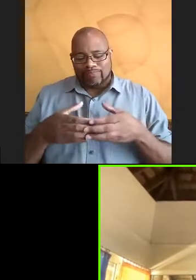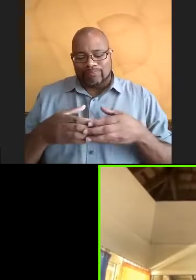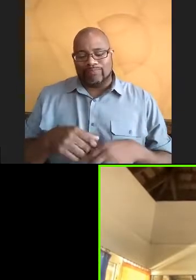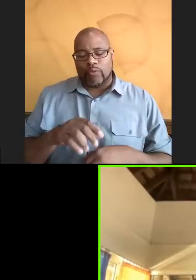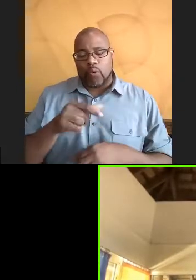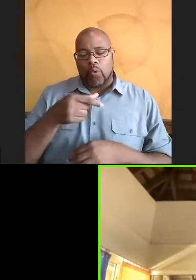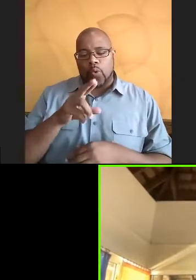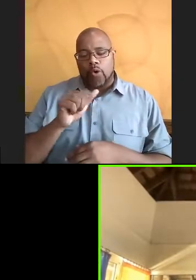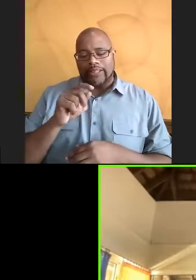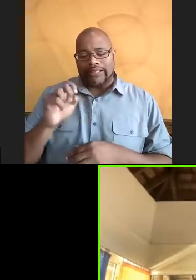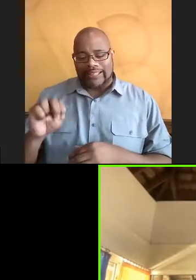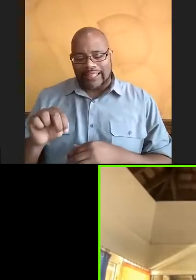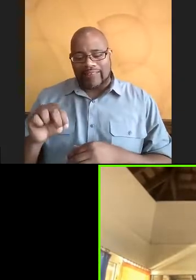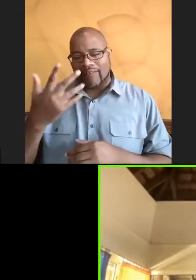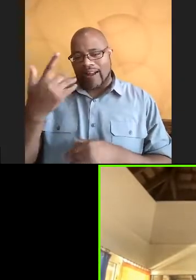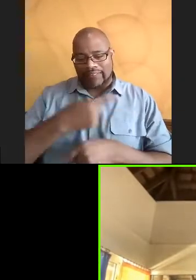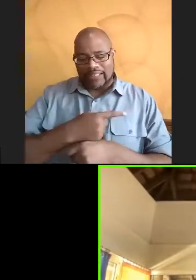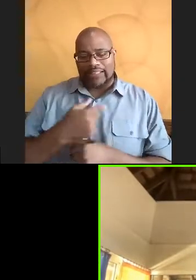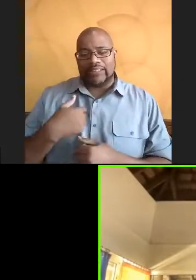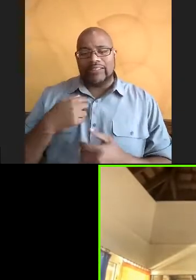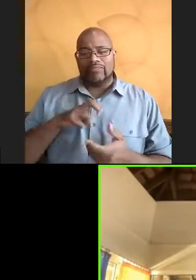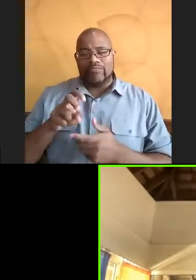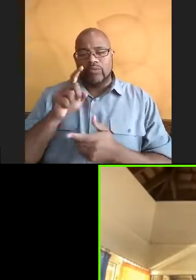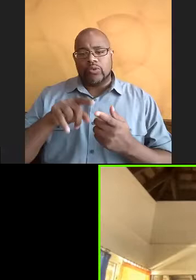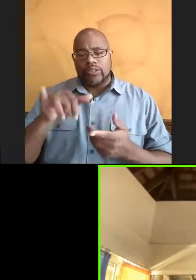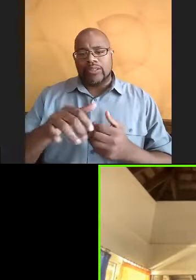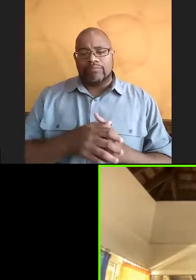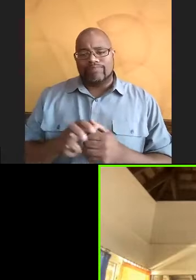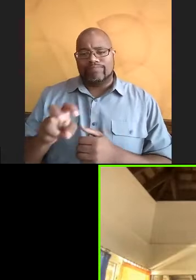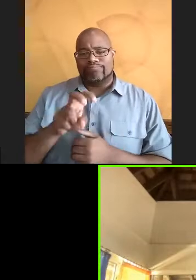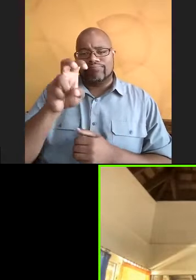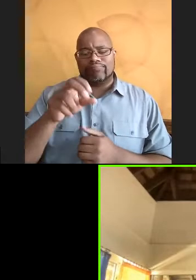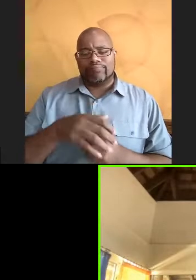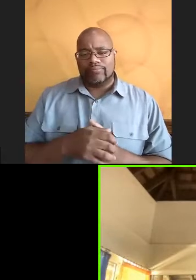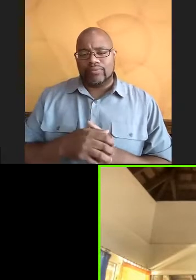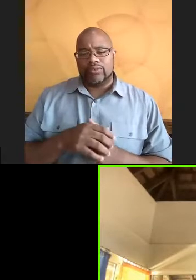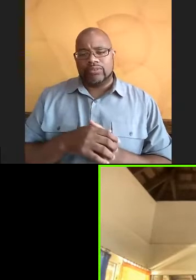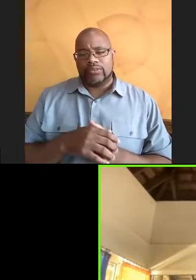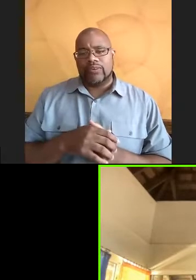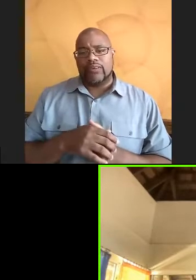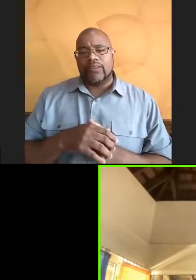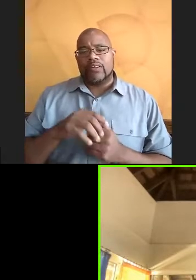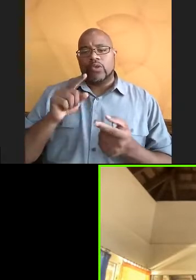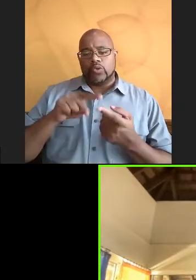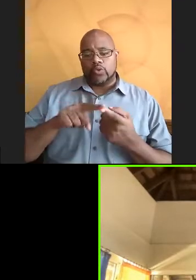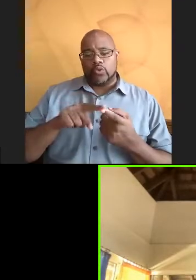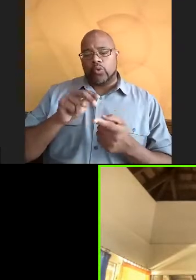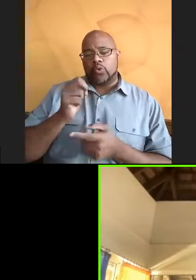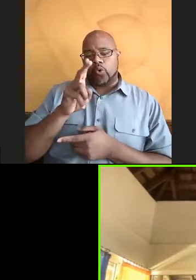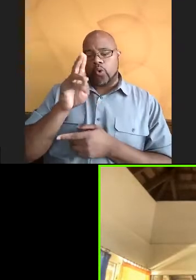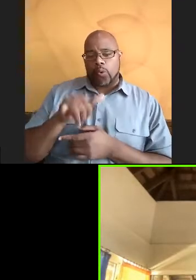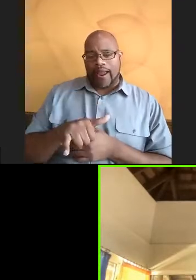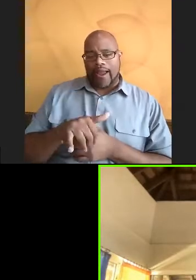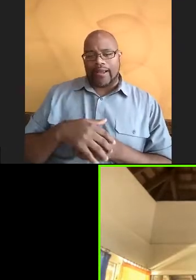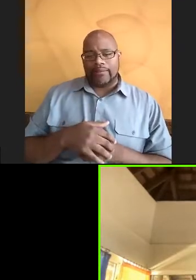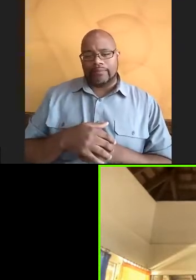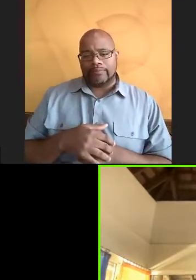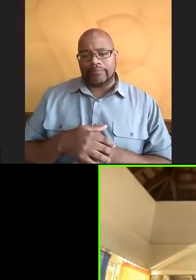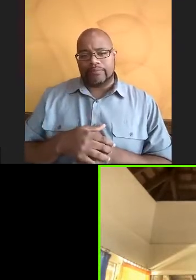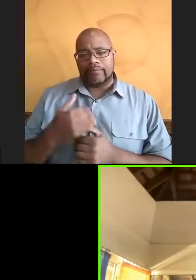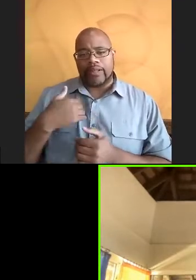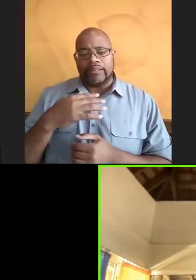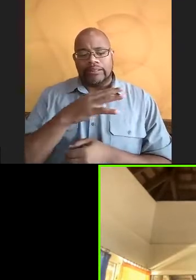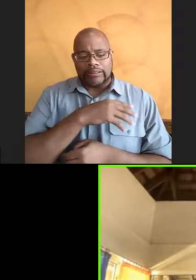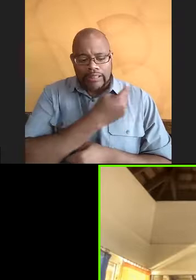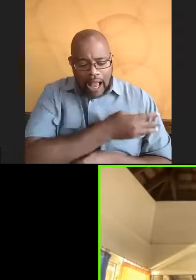And then our route was from the Azores up to Bergen, Norway. So we kind of went through, so we saw Scotland, saw